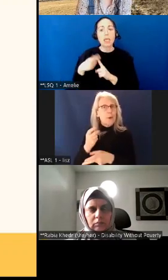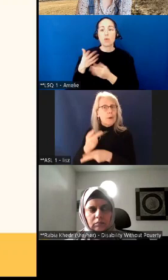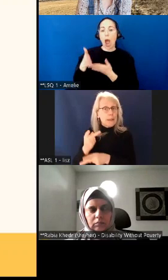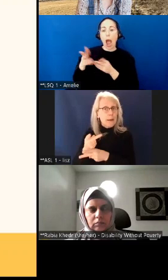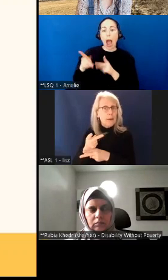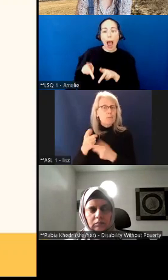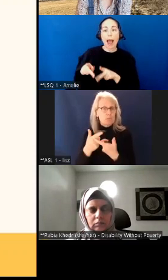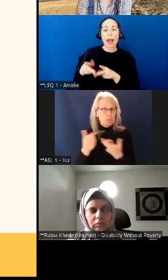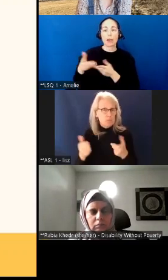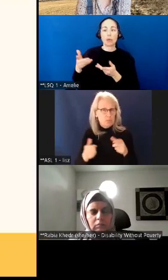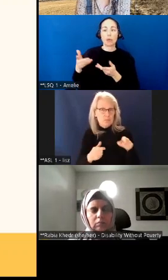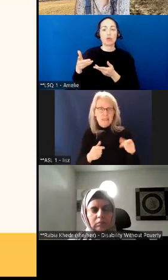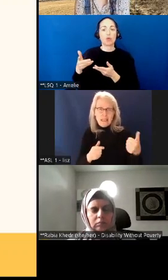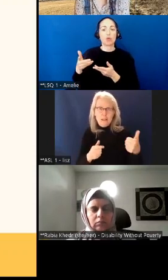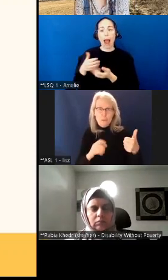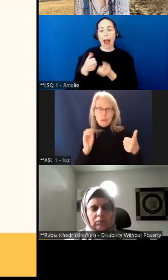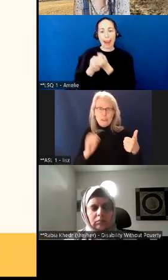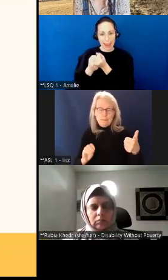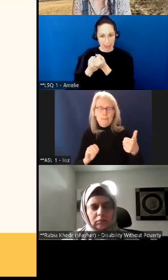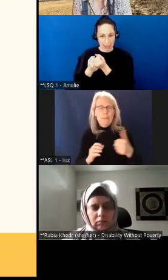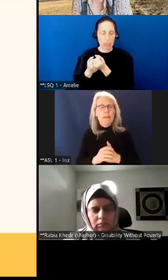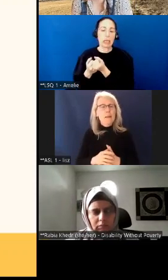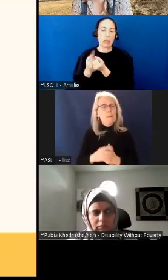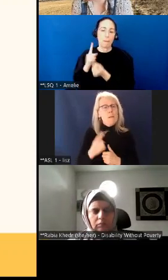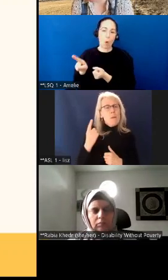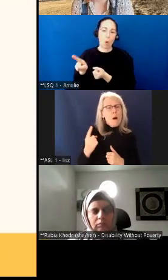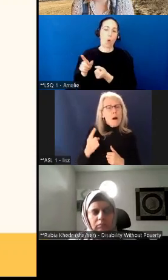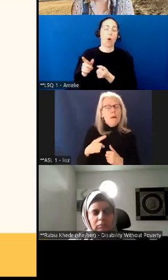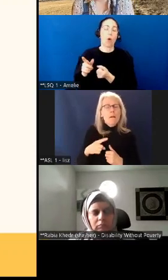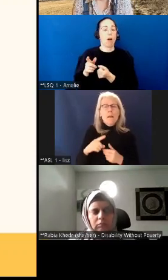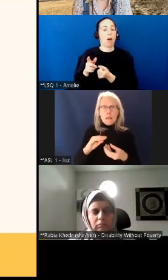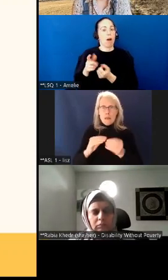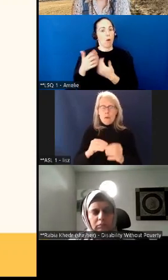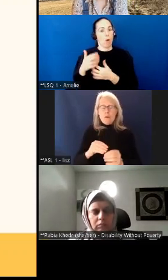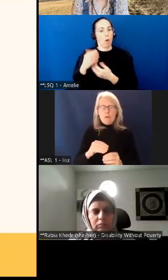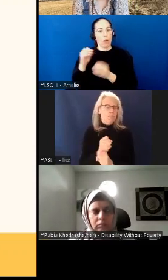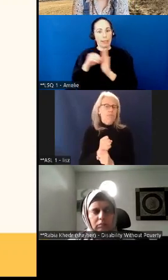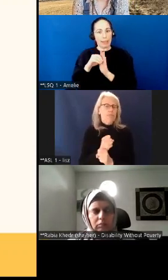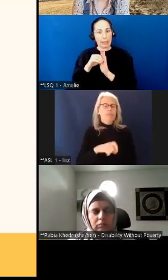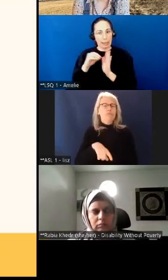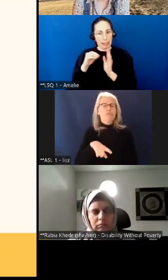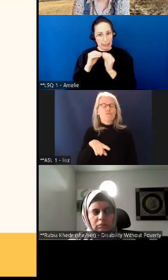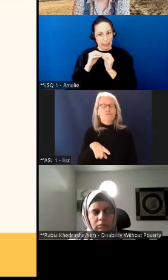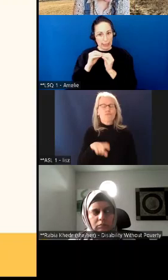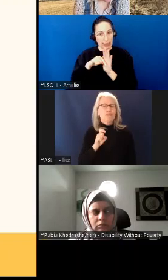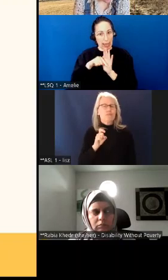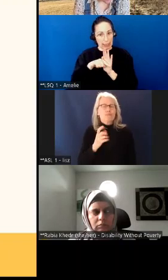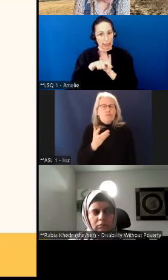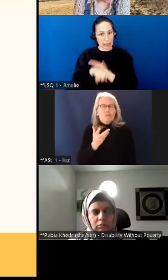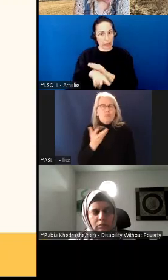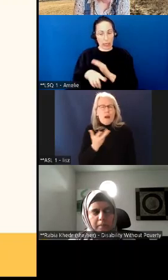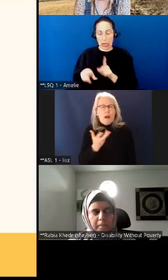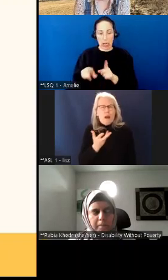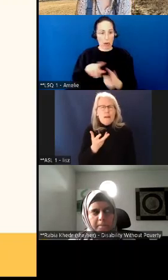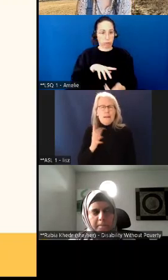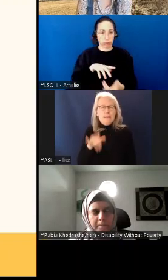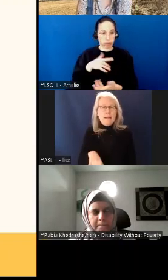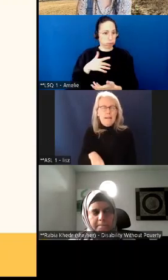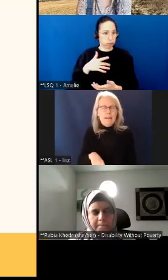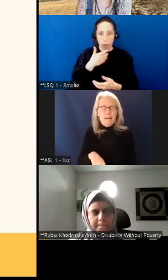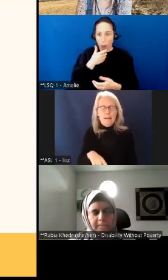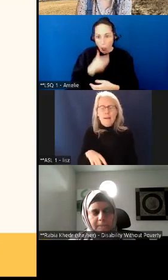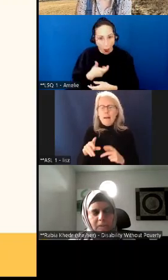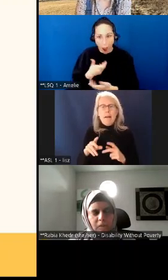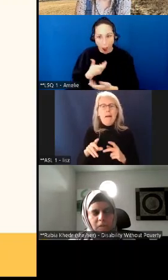There's one statistic, though, that has blown me away, and I keep coming back to it. Of the people